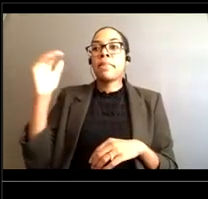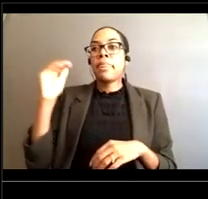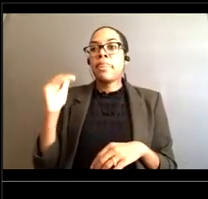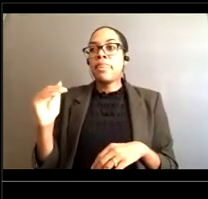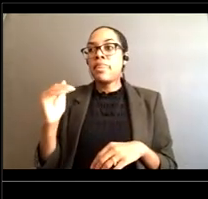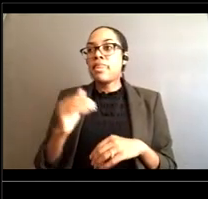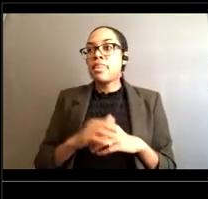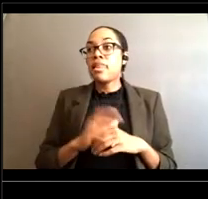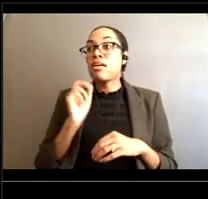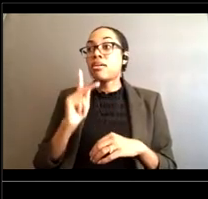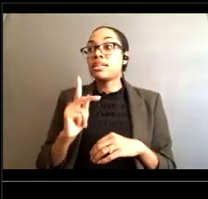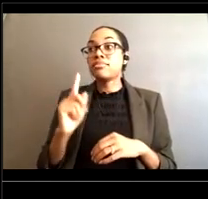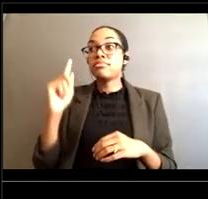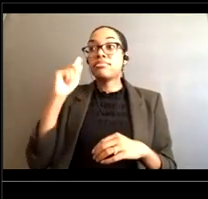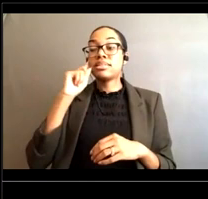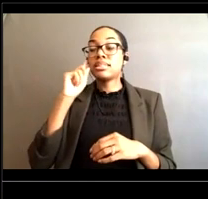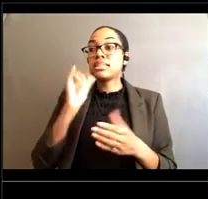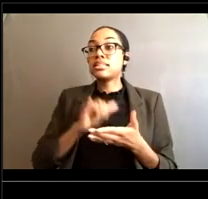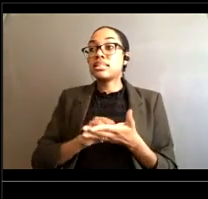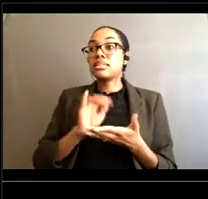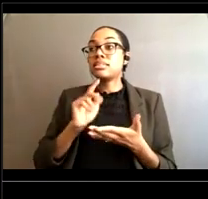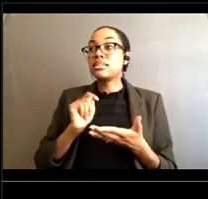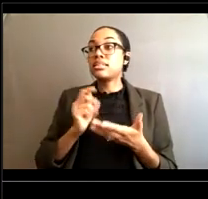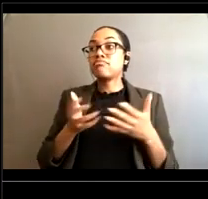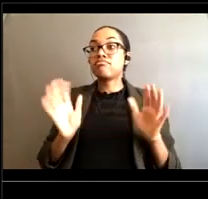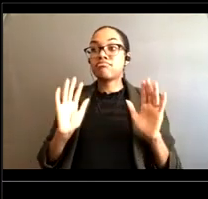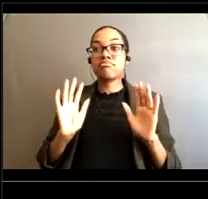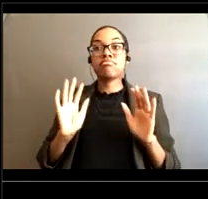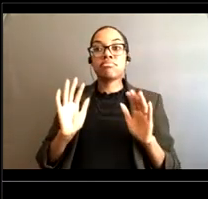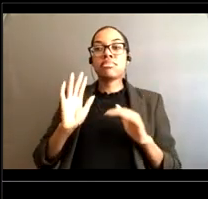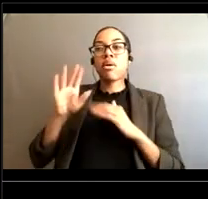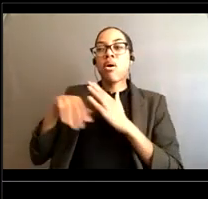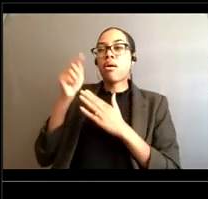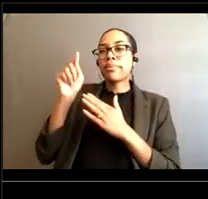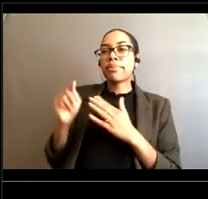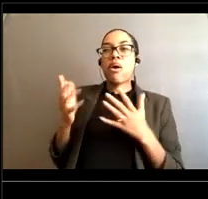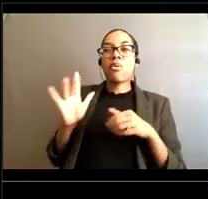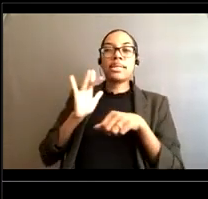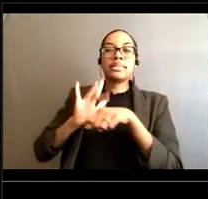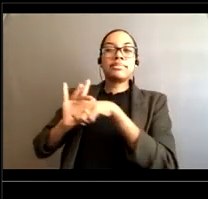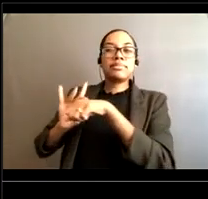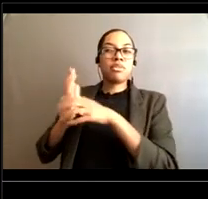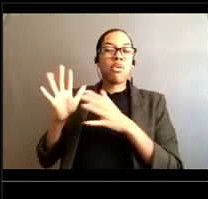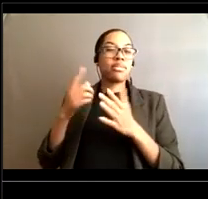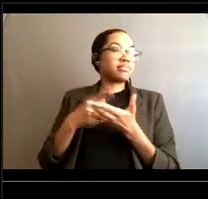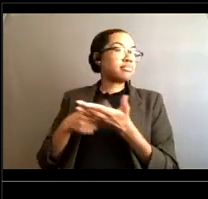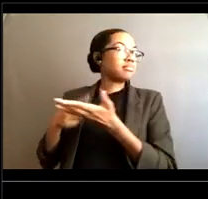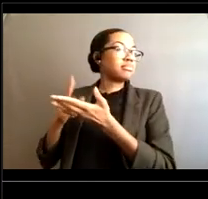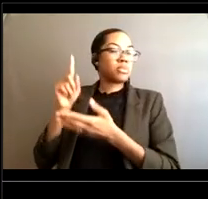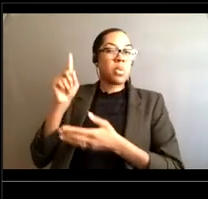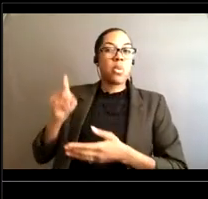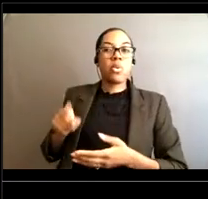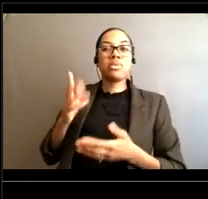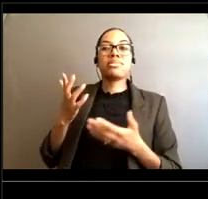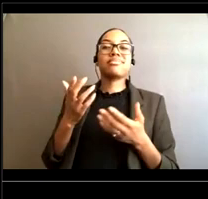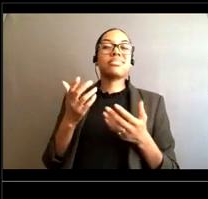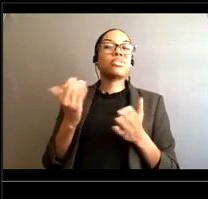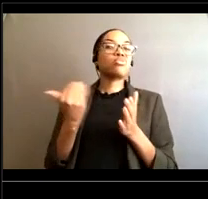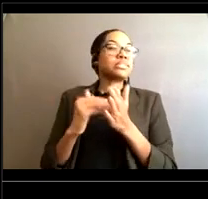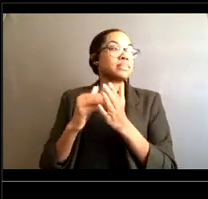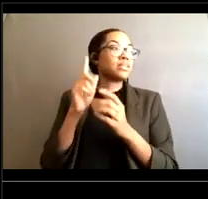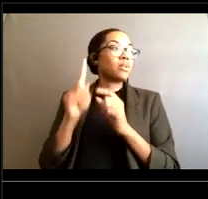Okay, I think that it all the other questions have pretty much been touched on already as you've already answered and they're kind of repeats